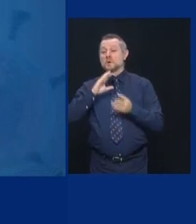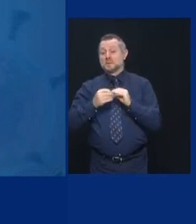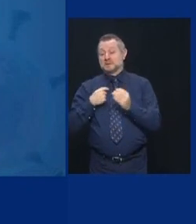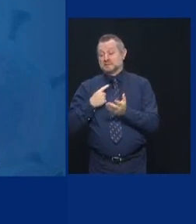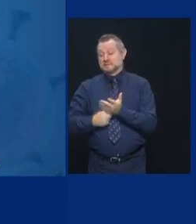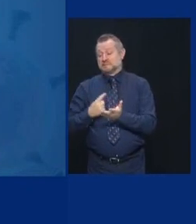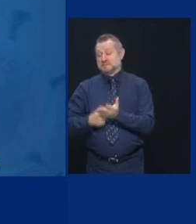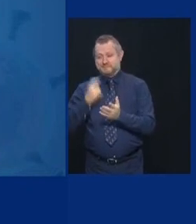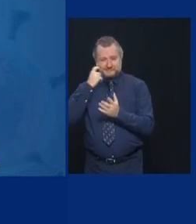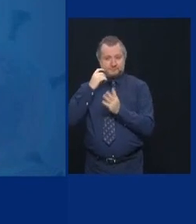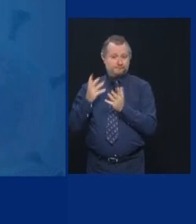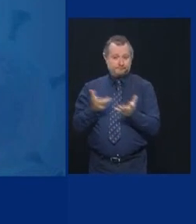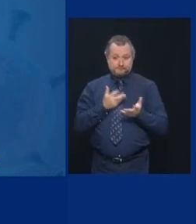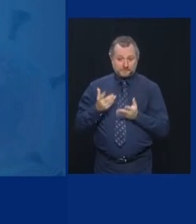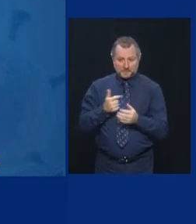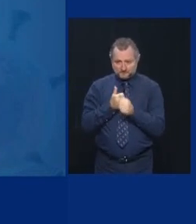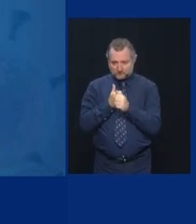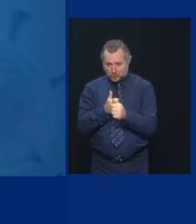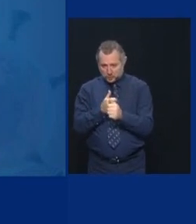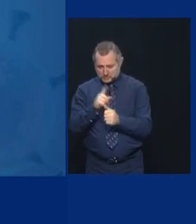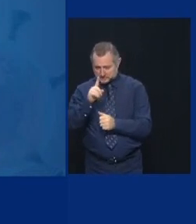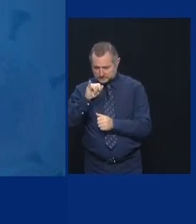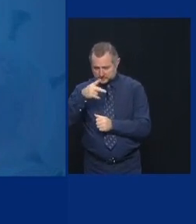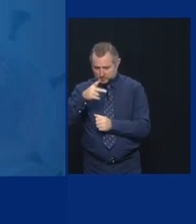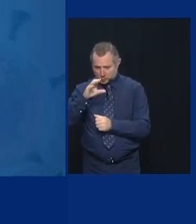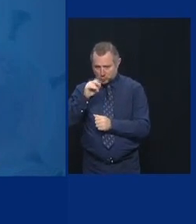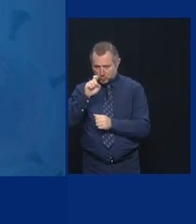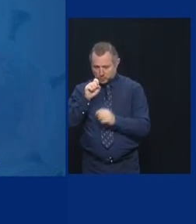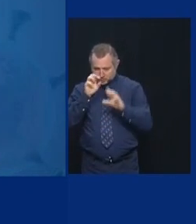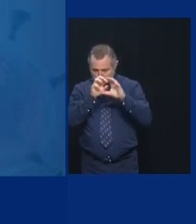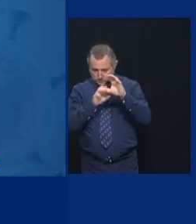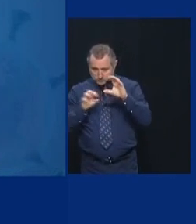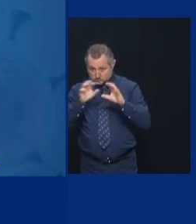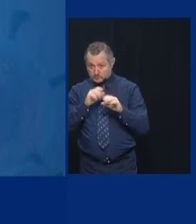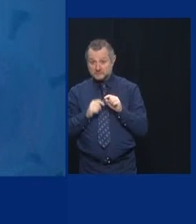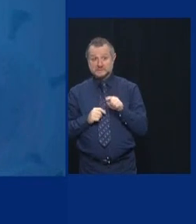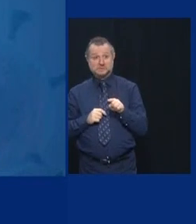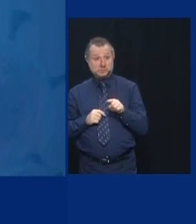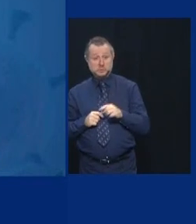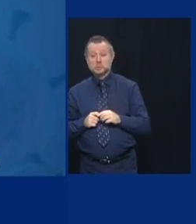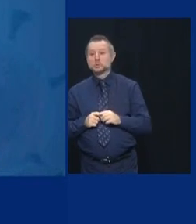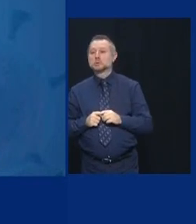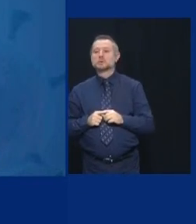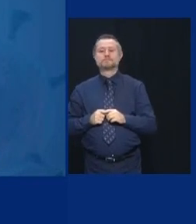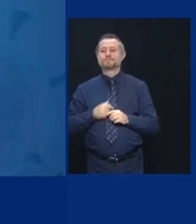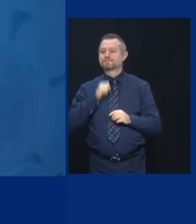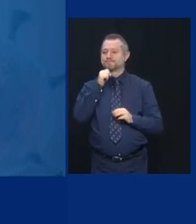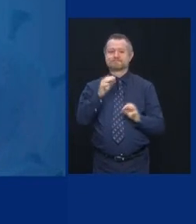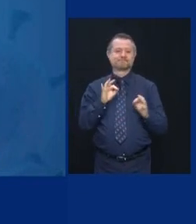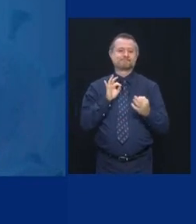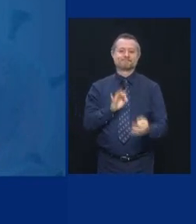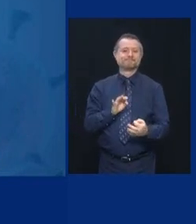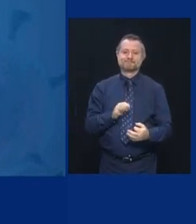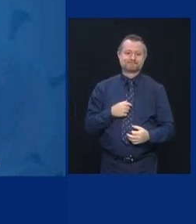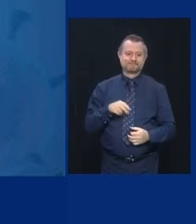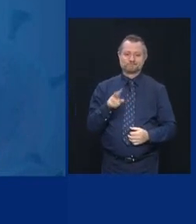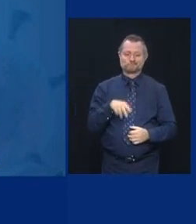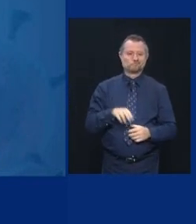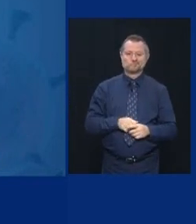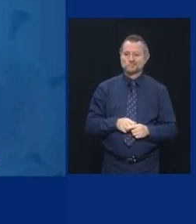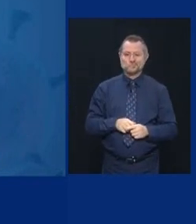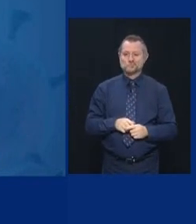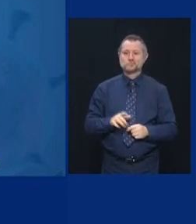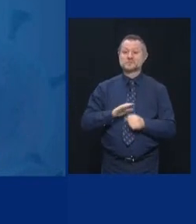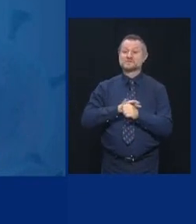Targeting by zip codes is imperfect. The virus doesn't travel by zip codes.